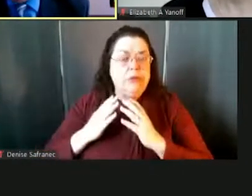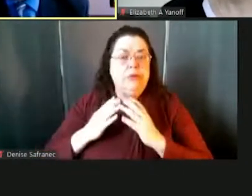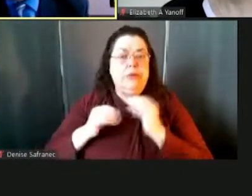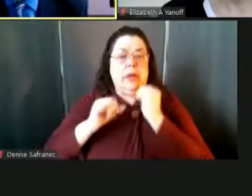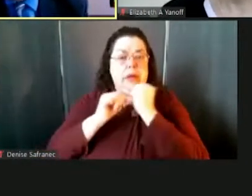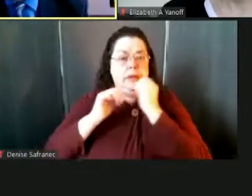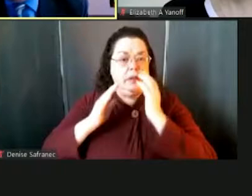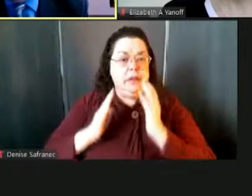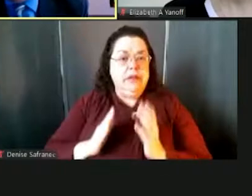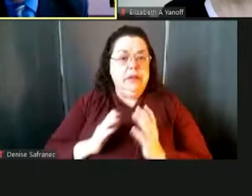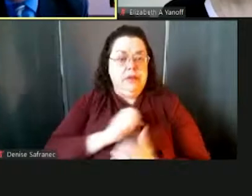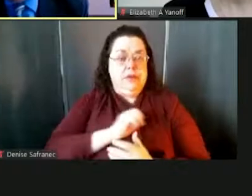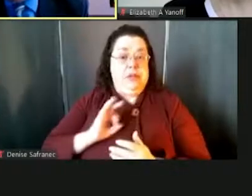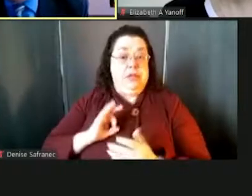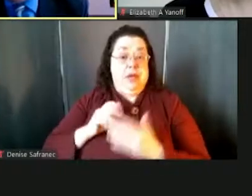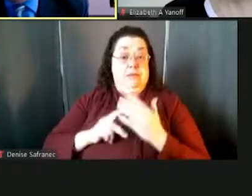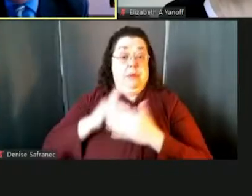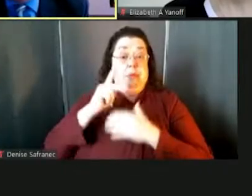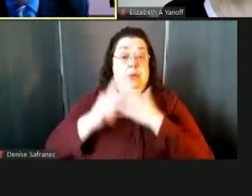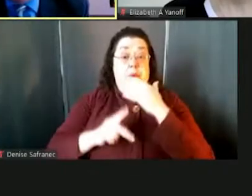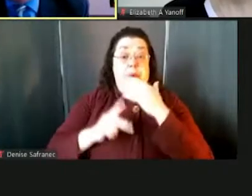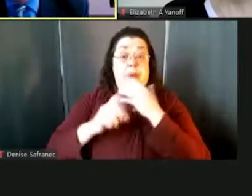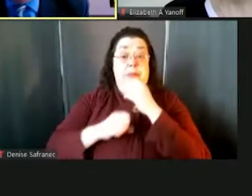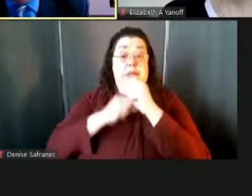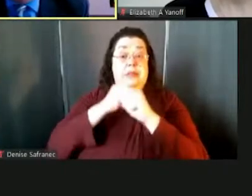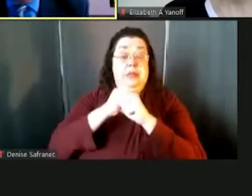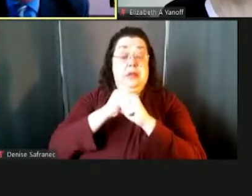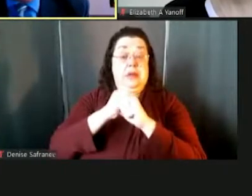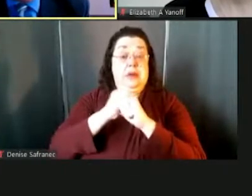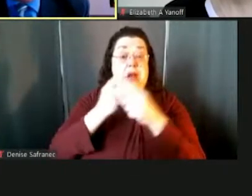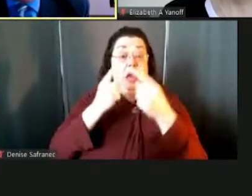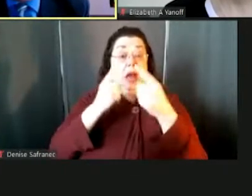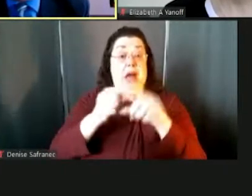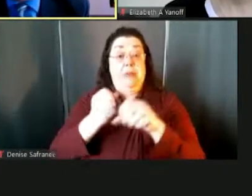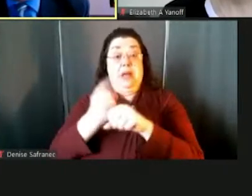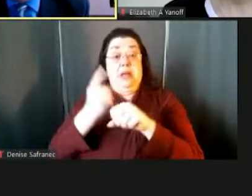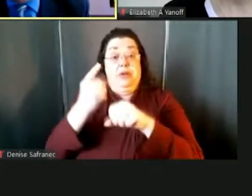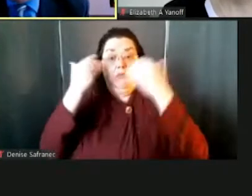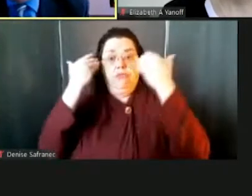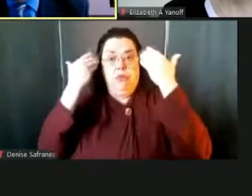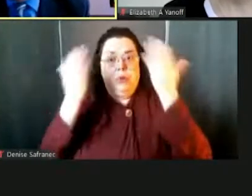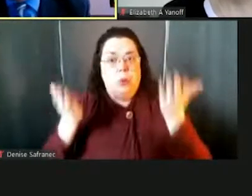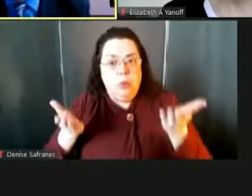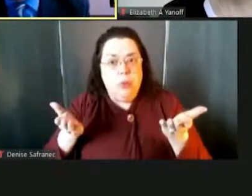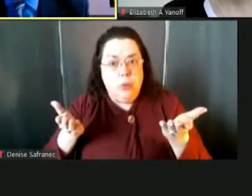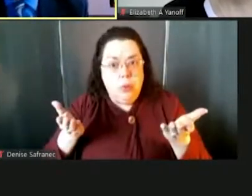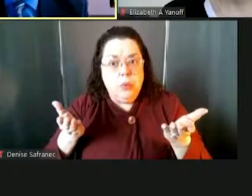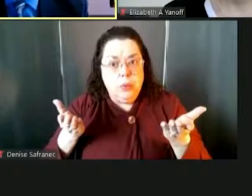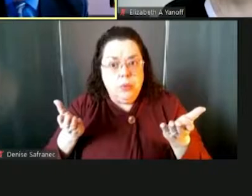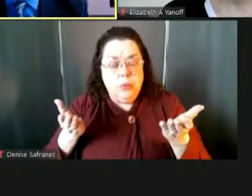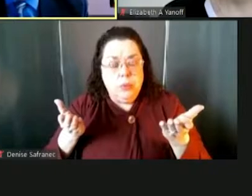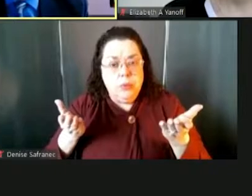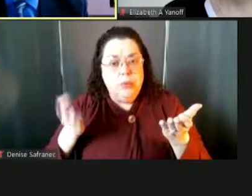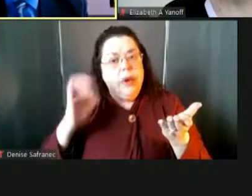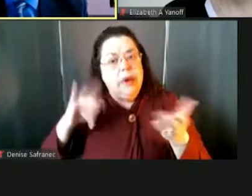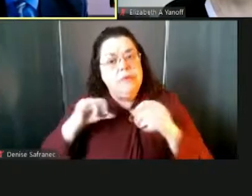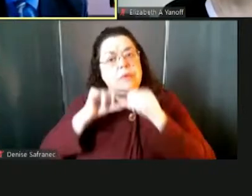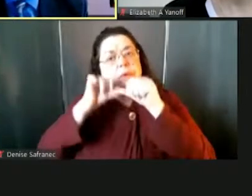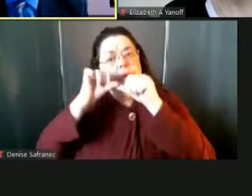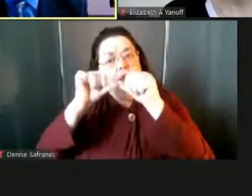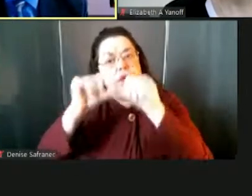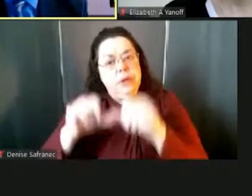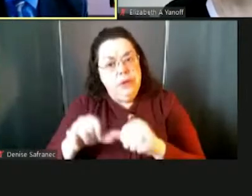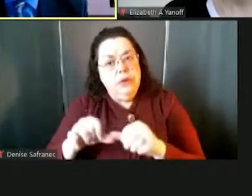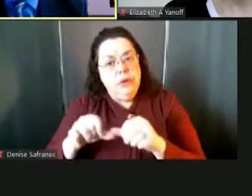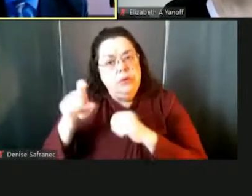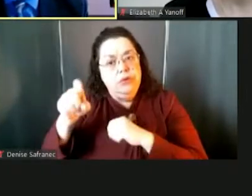to staff that program this year. We don't know what's going to happen next year. So we have to presume that those staffing positions are